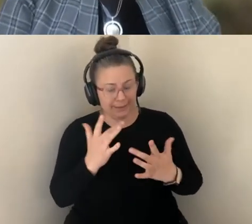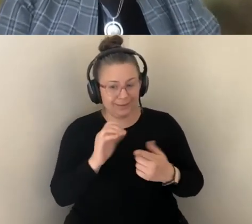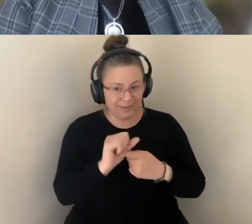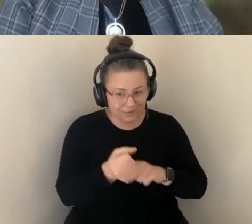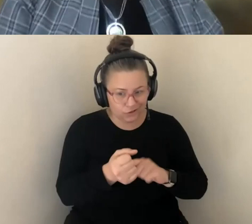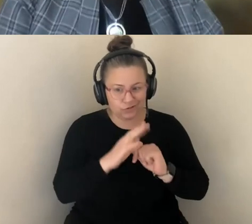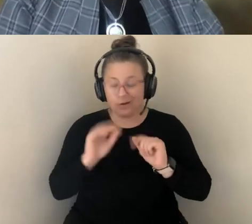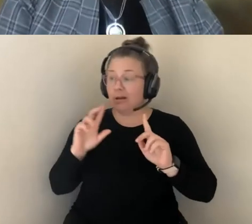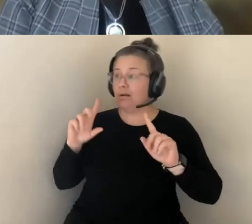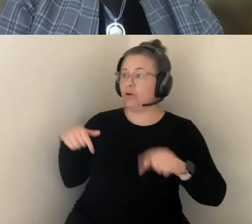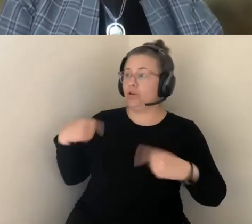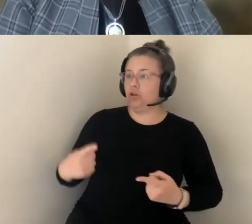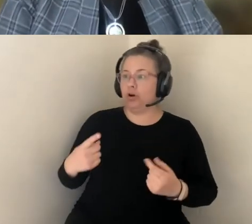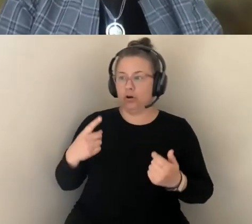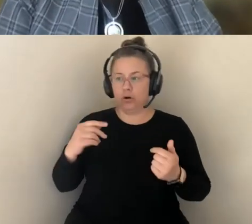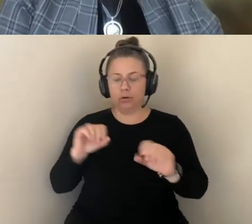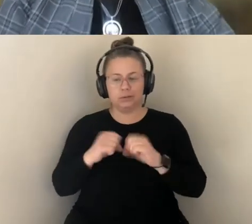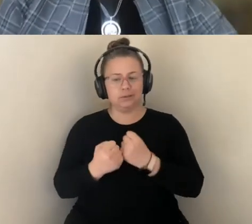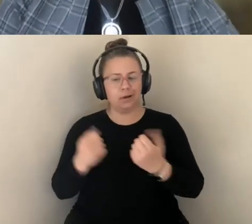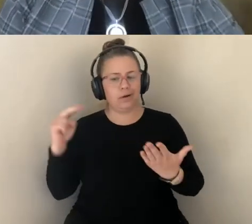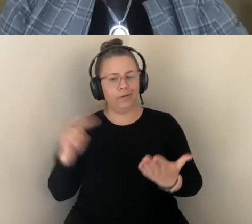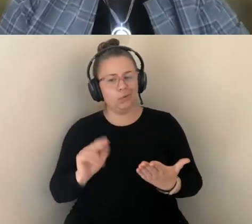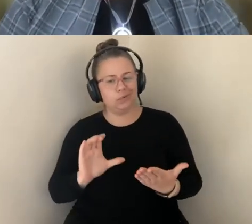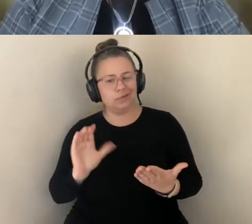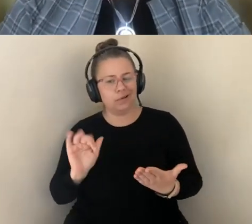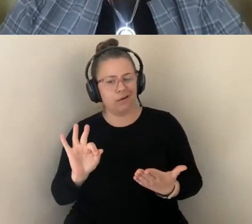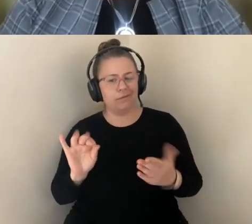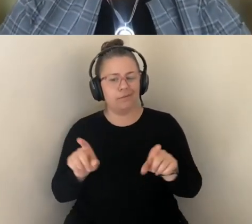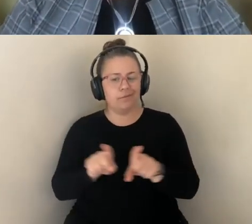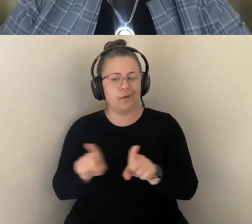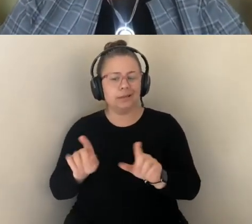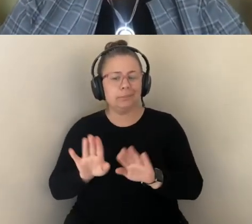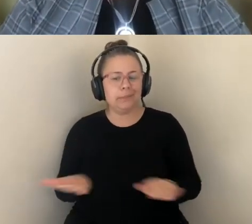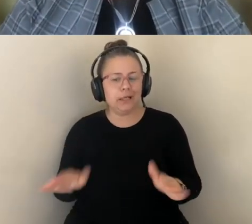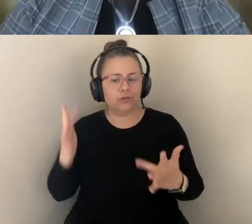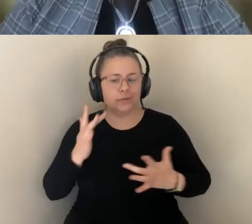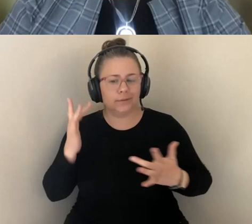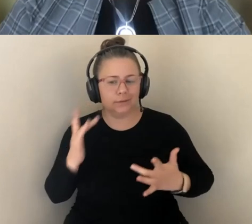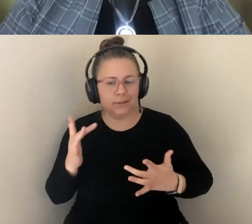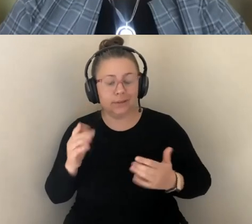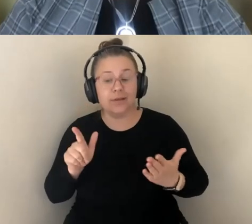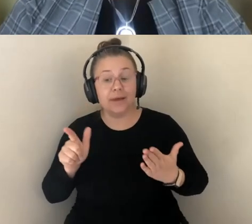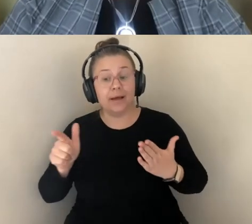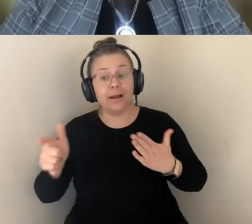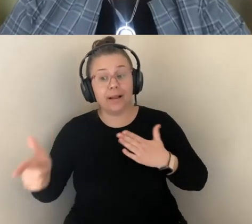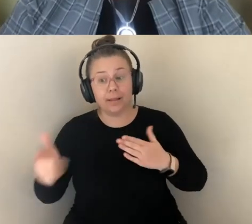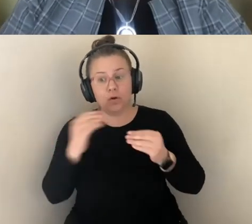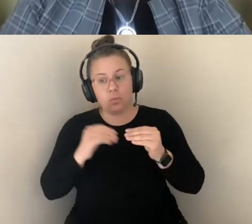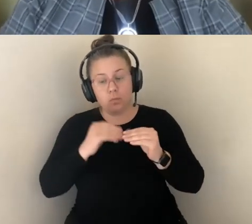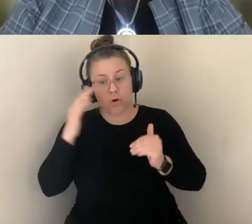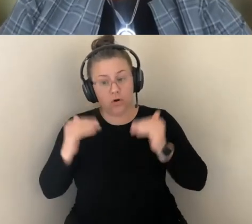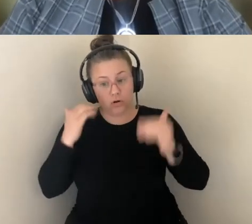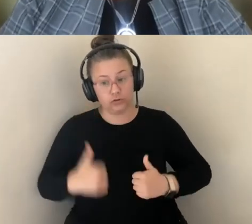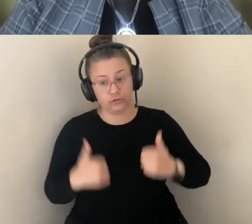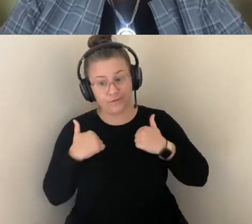PEDIATRIC DISEASE, EVEN AFTER IT BEGAN TO AFFECT MANY ADULTS WHO SURVIVED. SO, CF COMMUNITIES